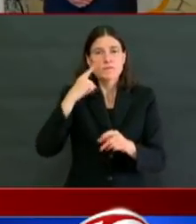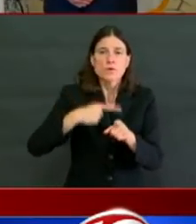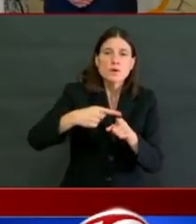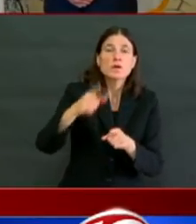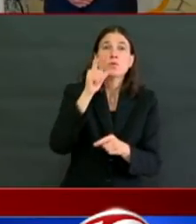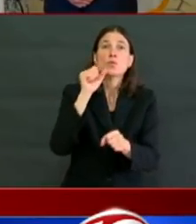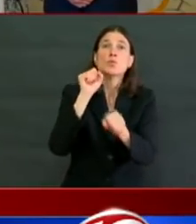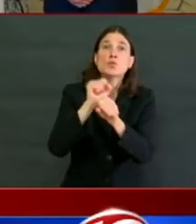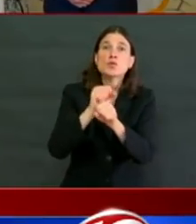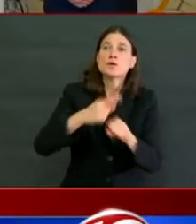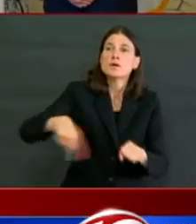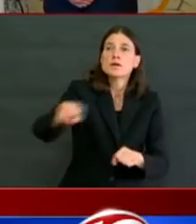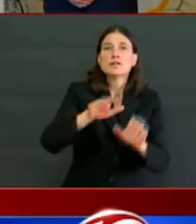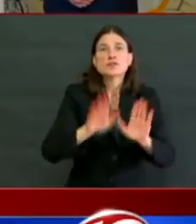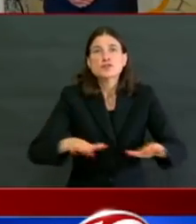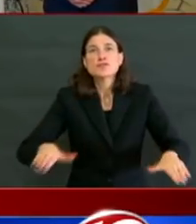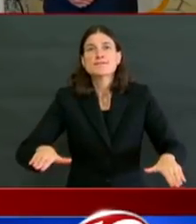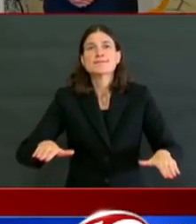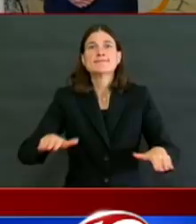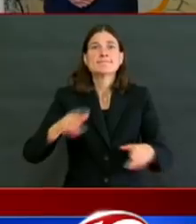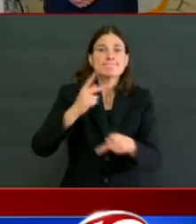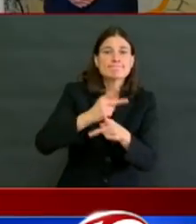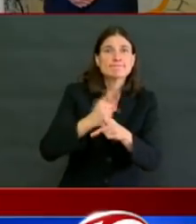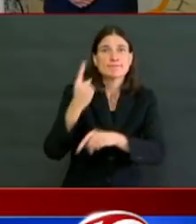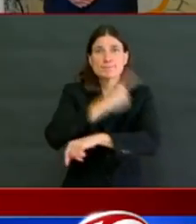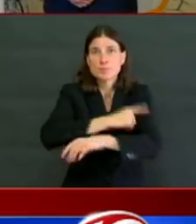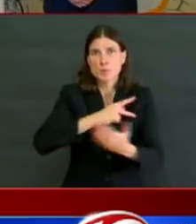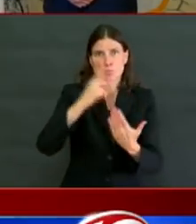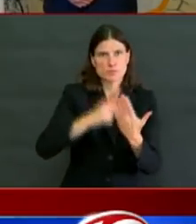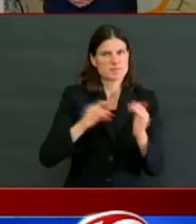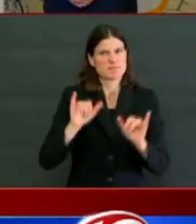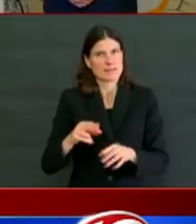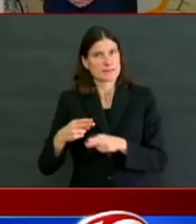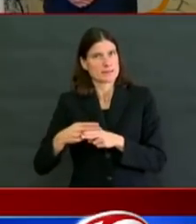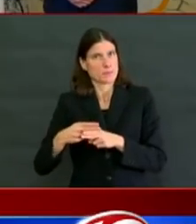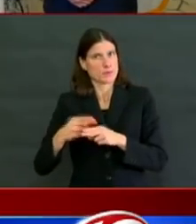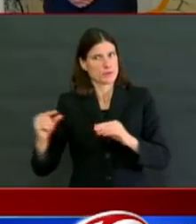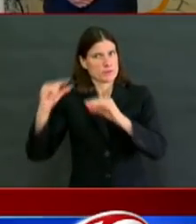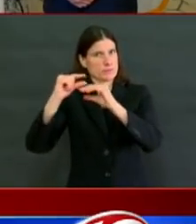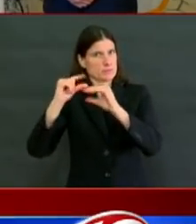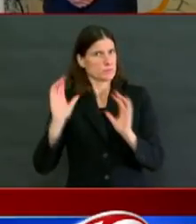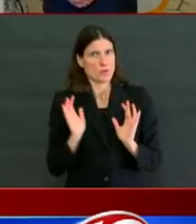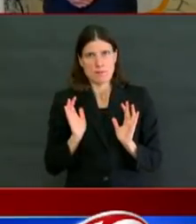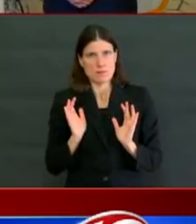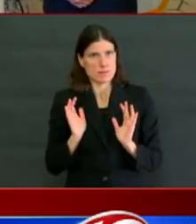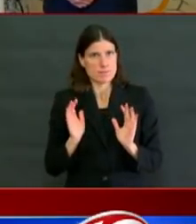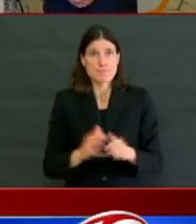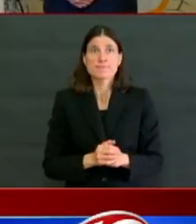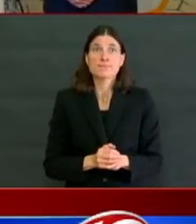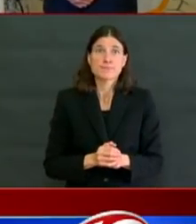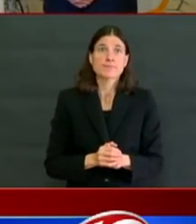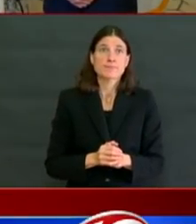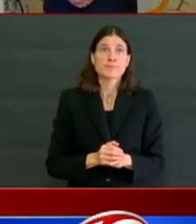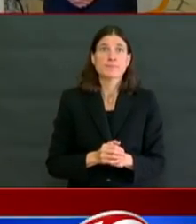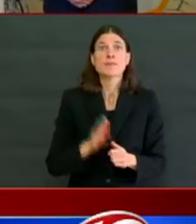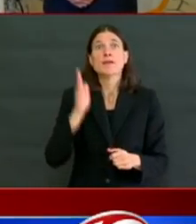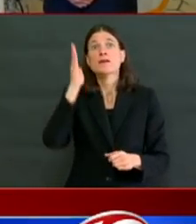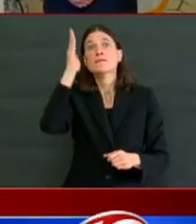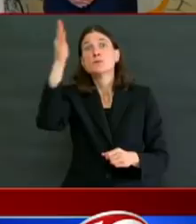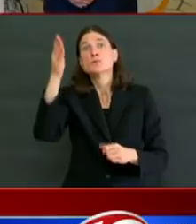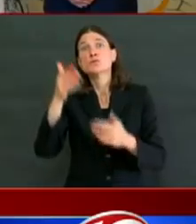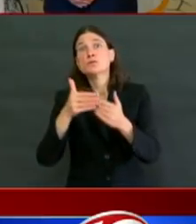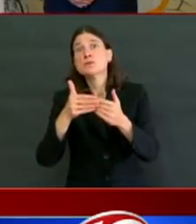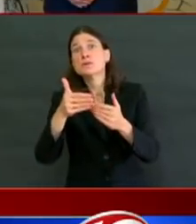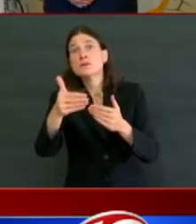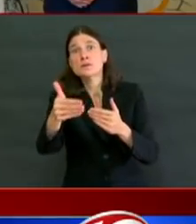managing our team to a plan to reopen child care with less capacity in a targeted way with